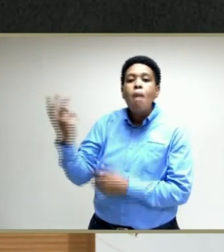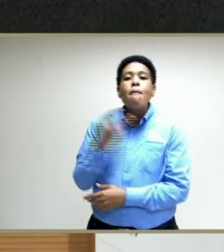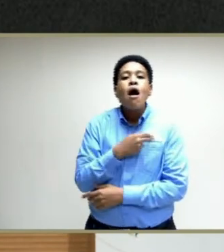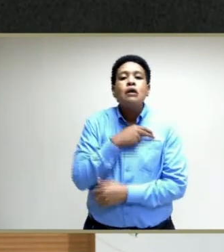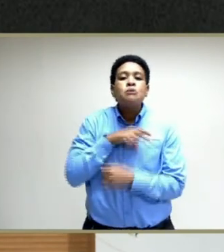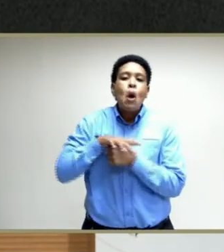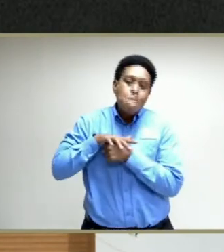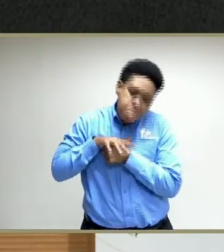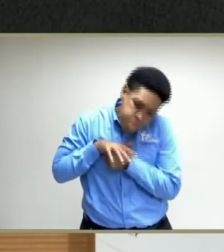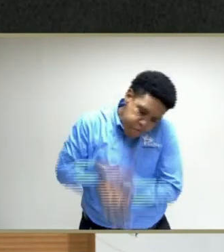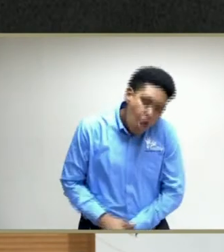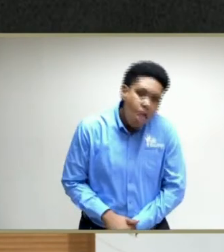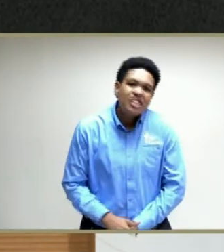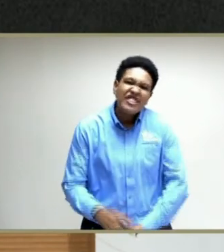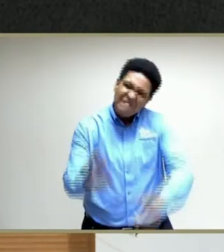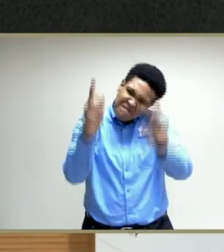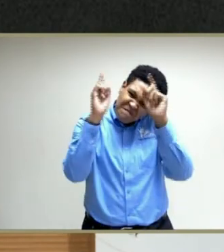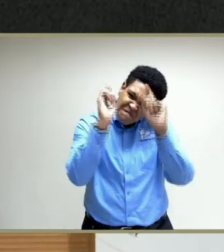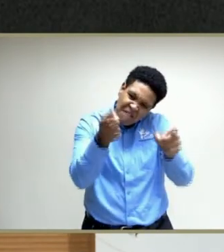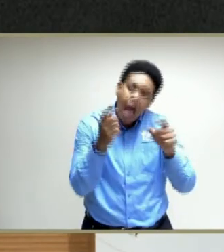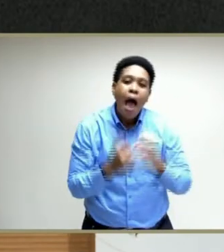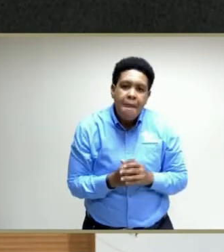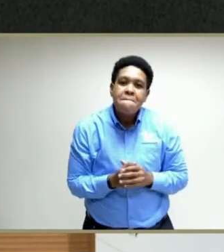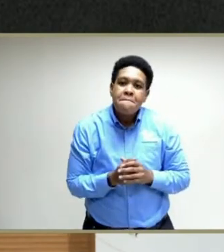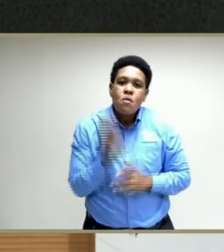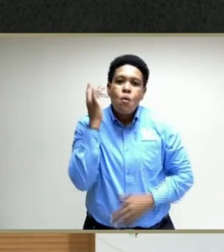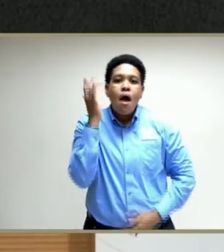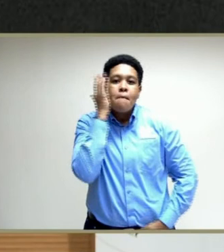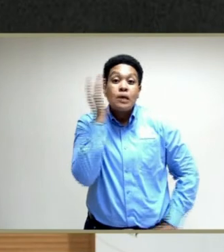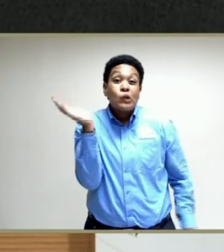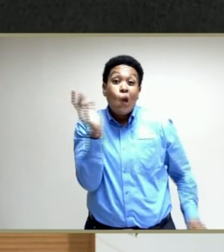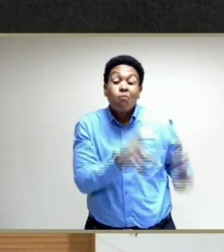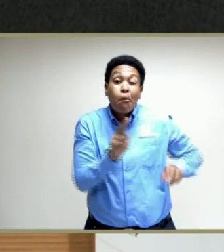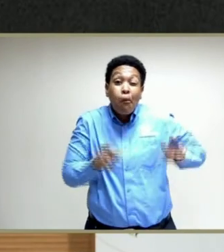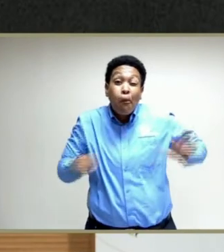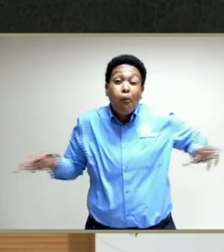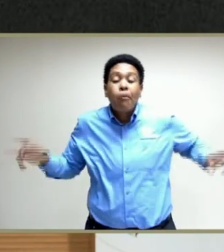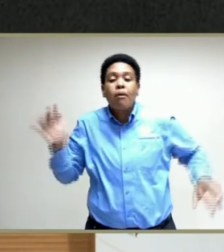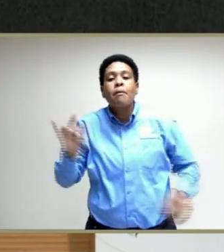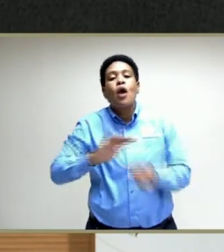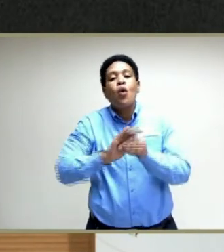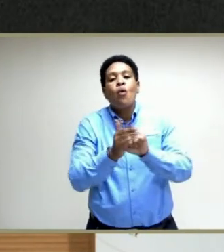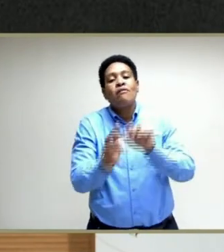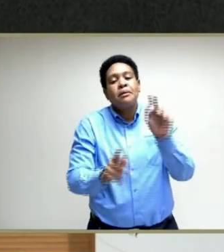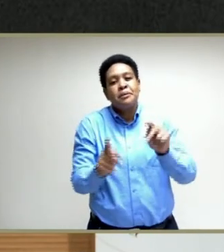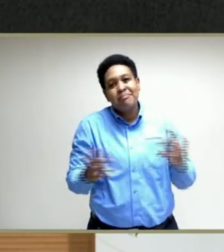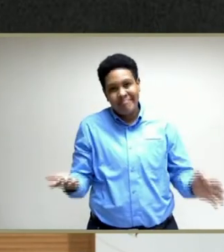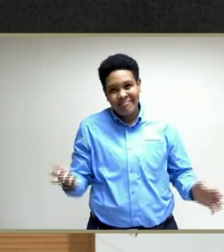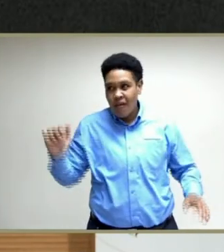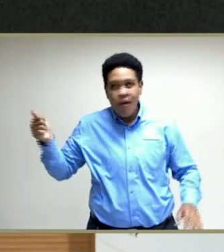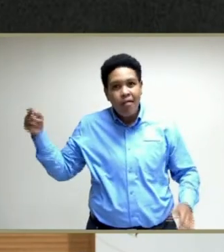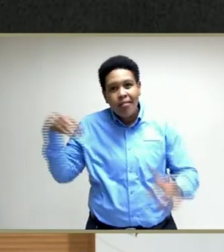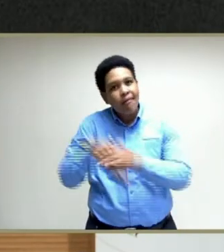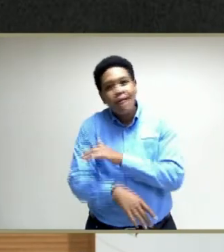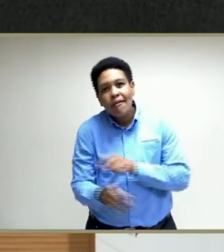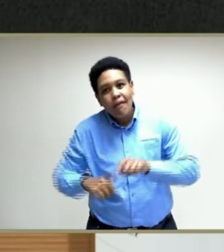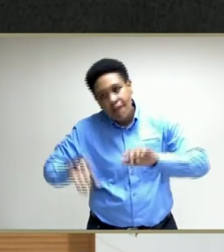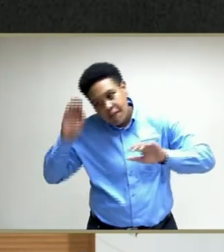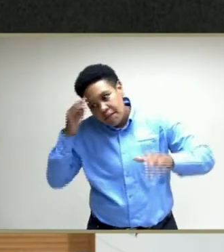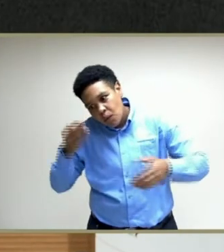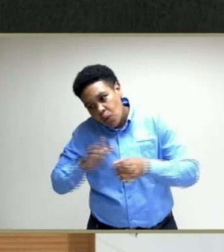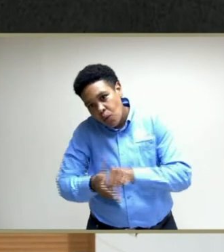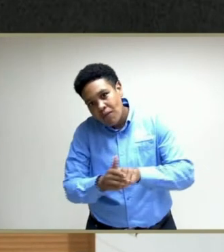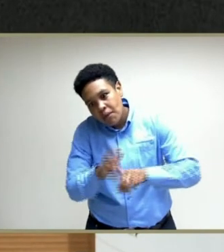when we have this amount of beds that are being occupied by COVID suspected or confirmed cases.